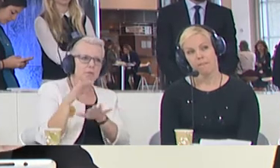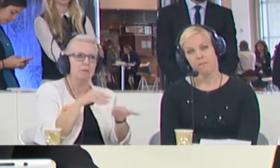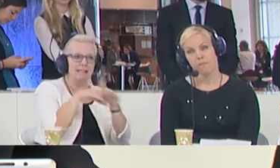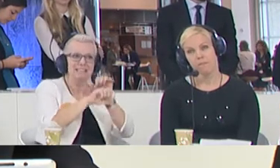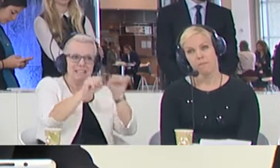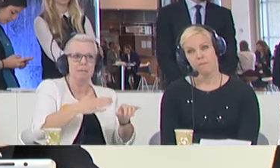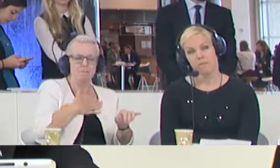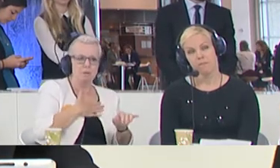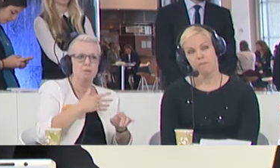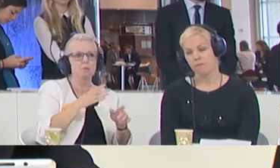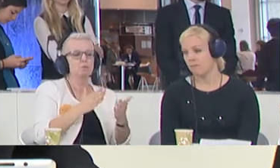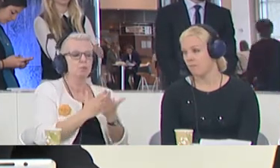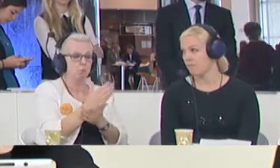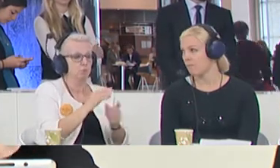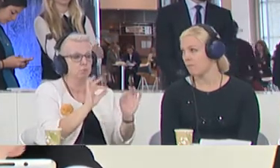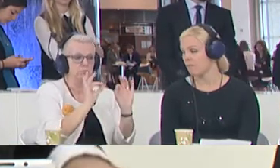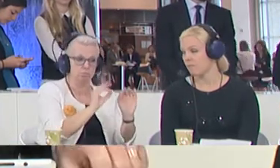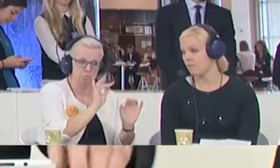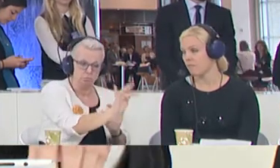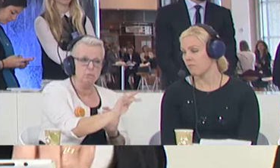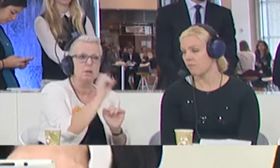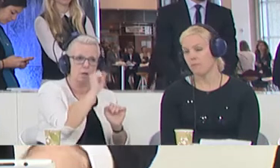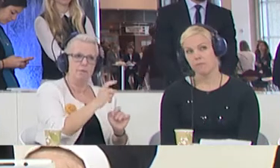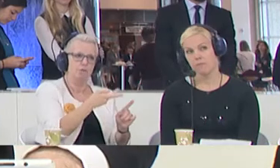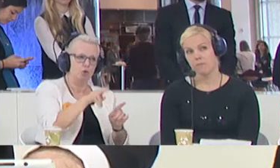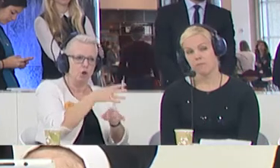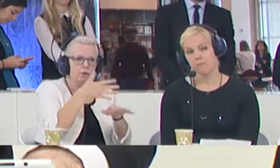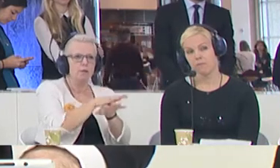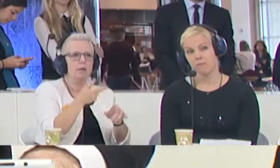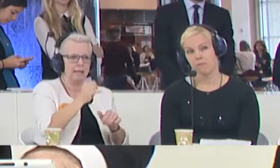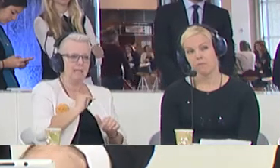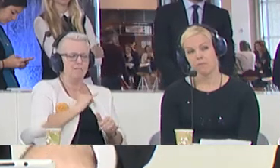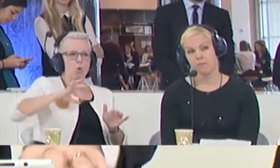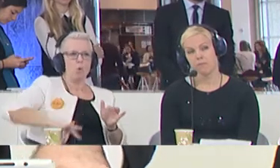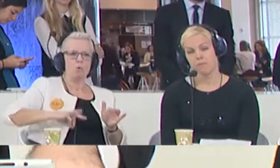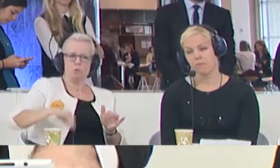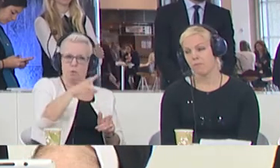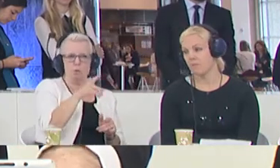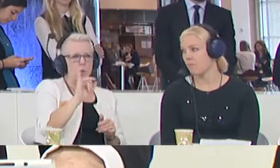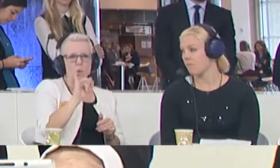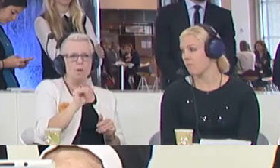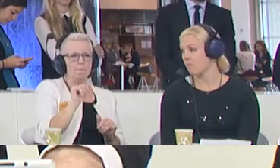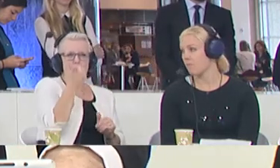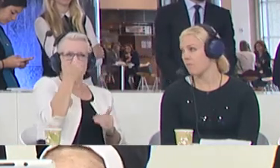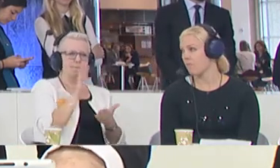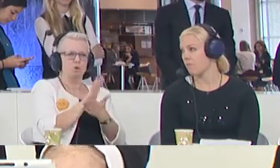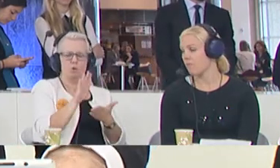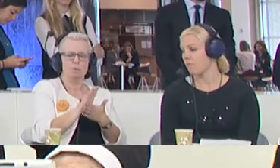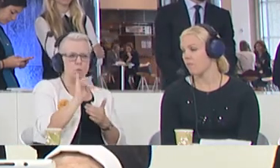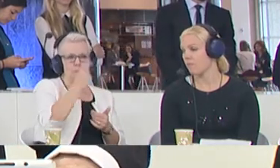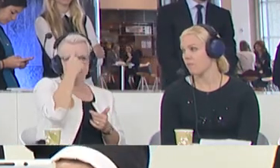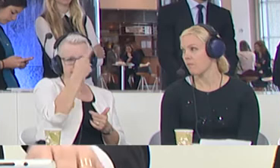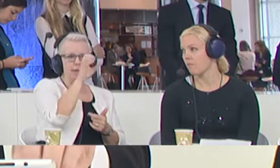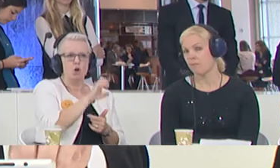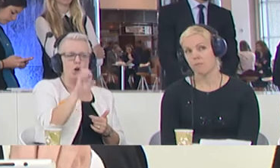system, using education to integrate them and raise their income. What best practice do you think